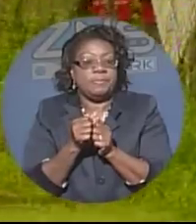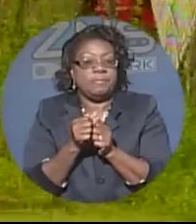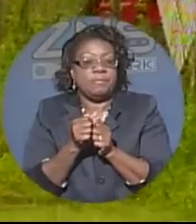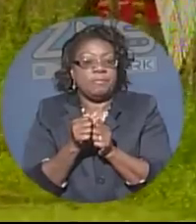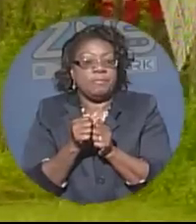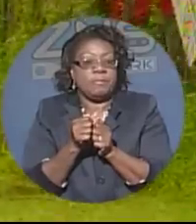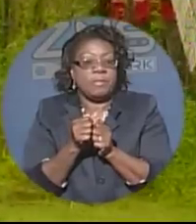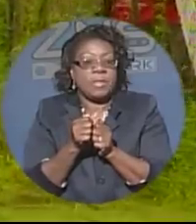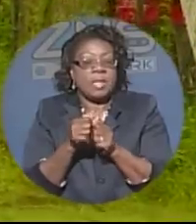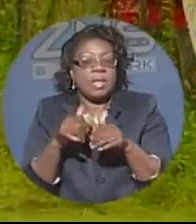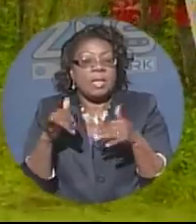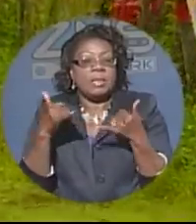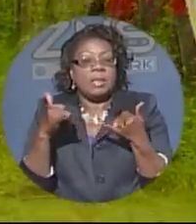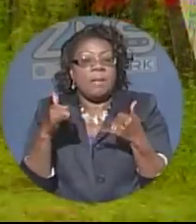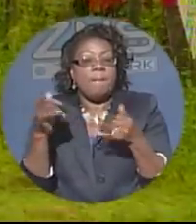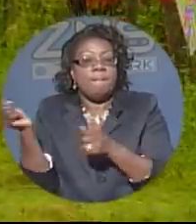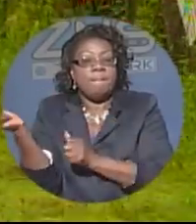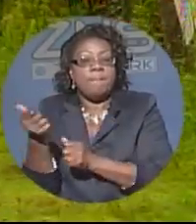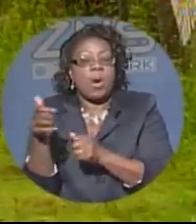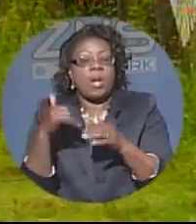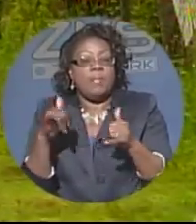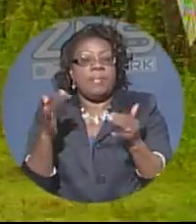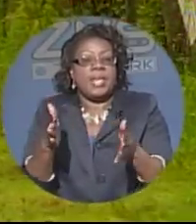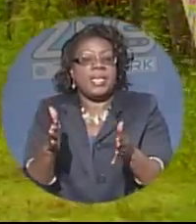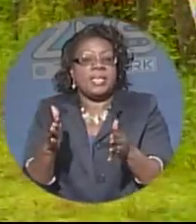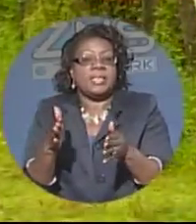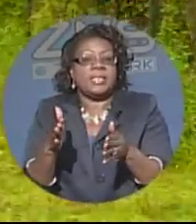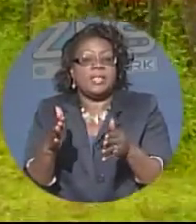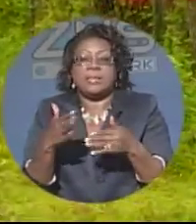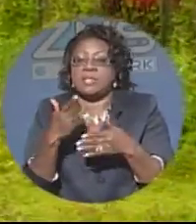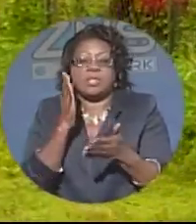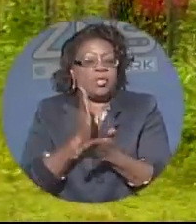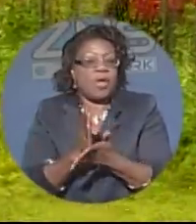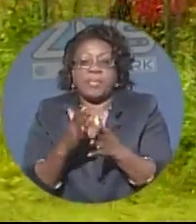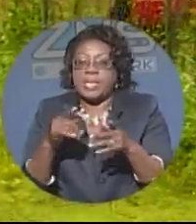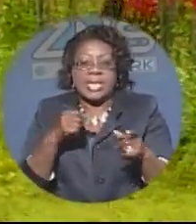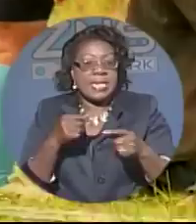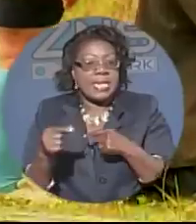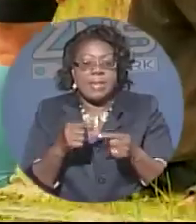Ball players watched from the field as all games ended abruptly.